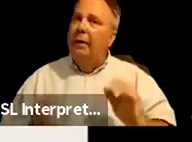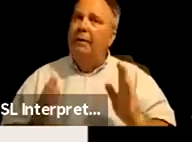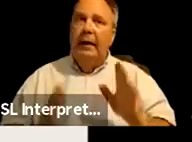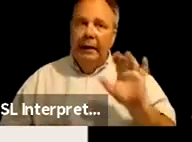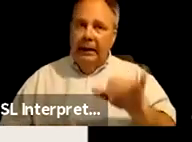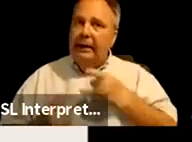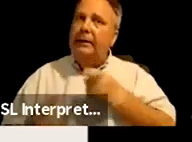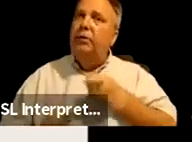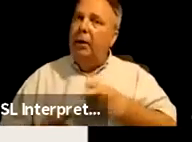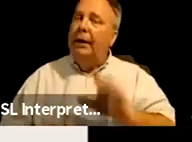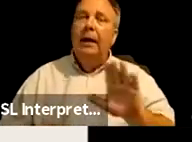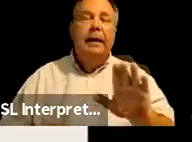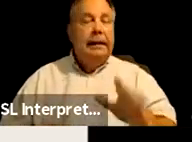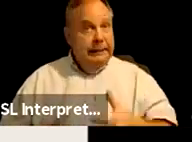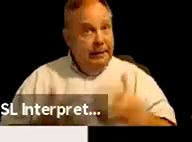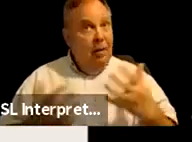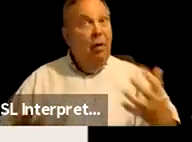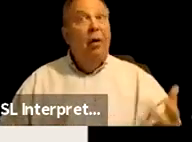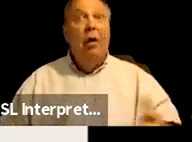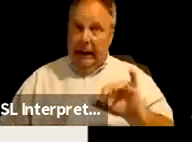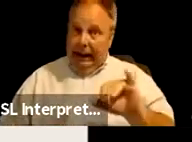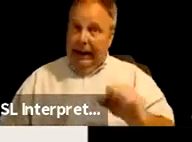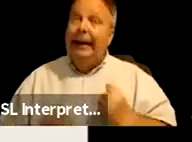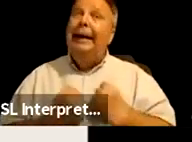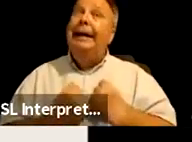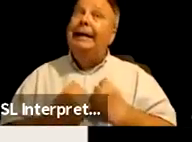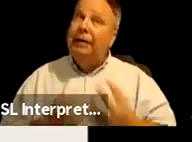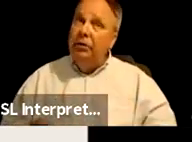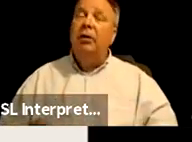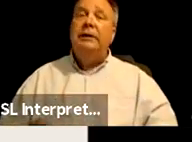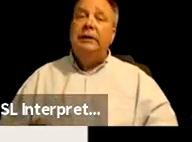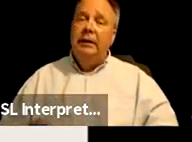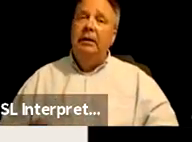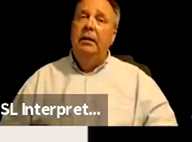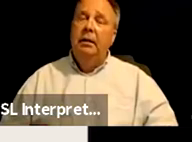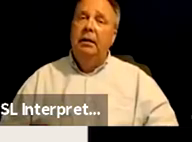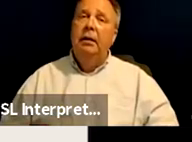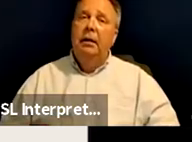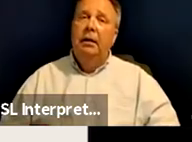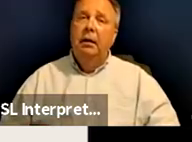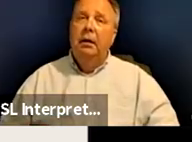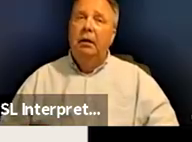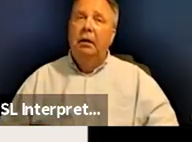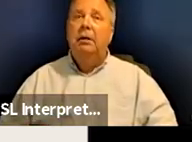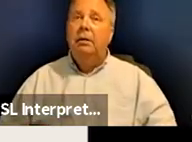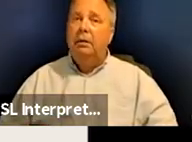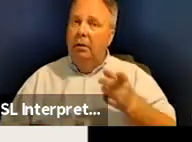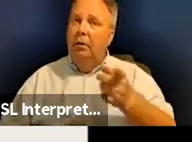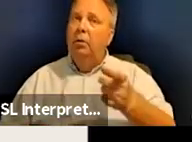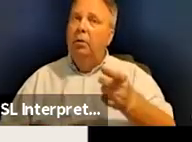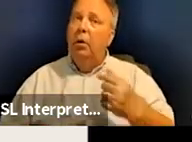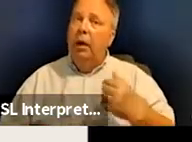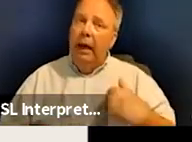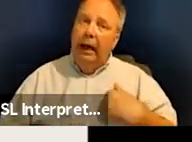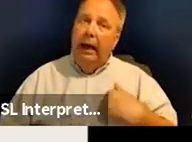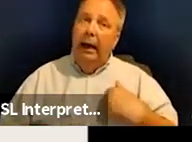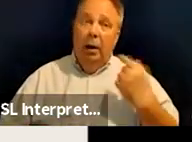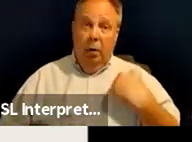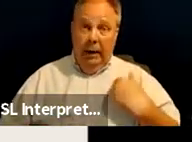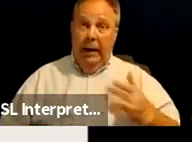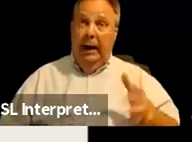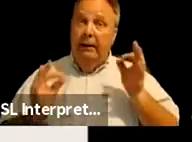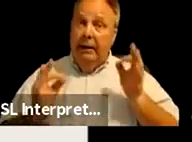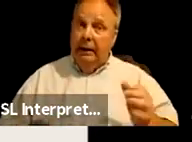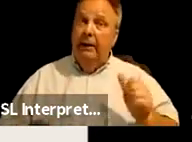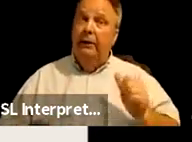struggling with that. It's, it's a lot and it is exhausting. Um, you know, I, what I have decided for